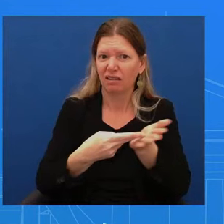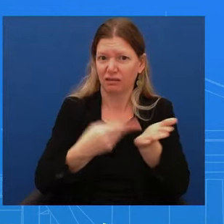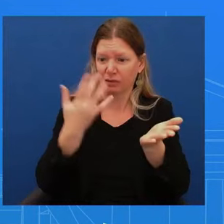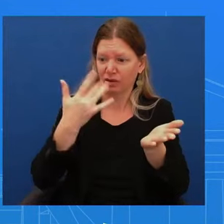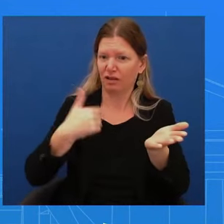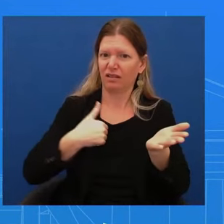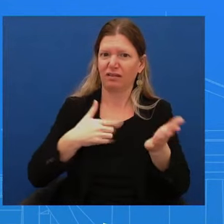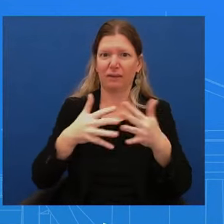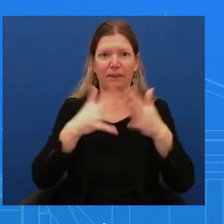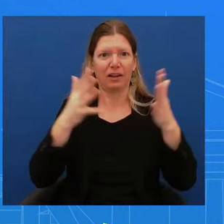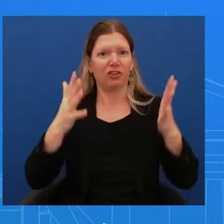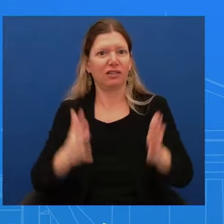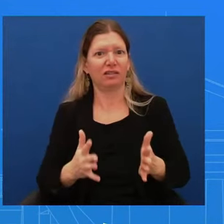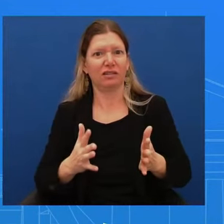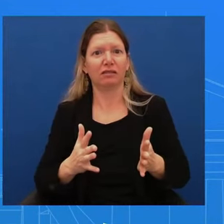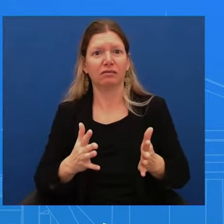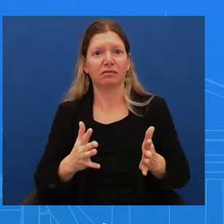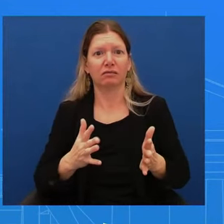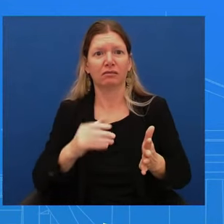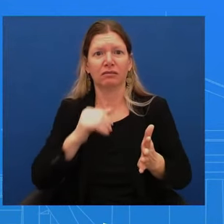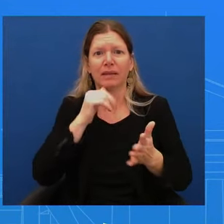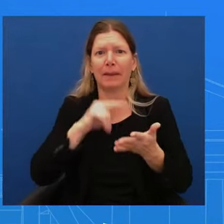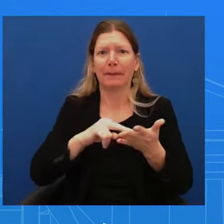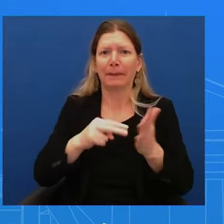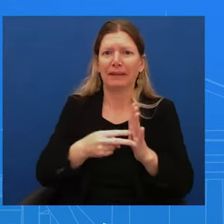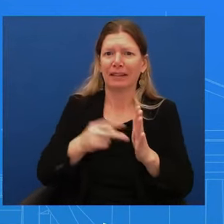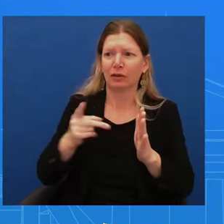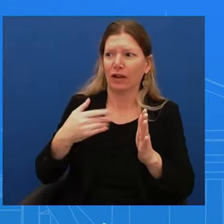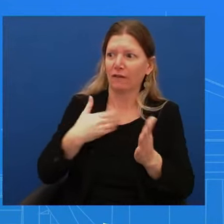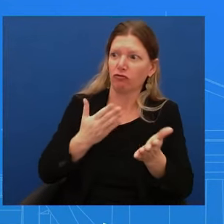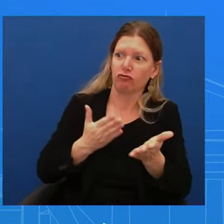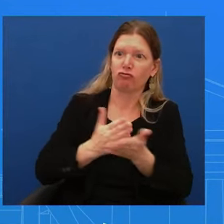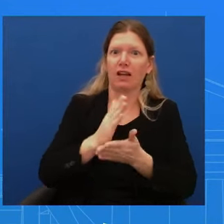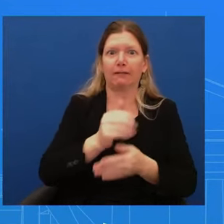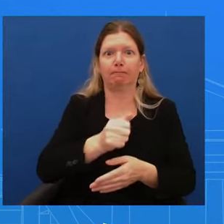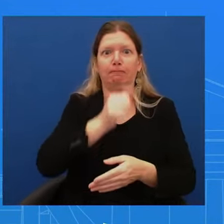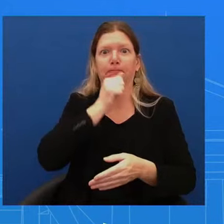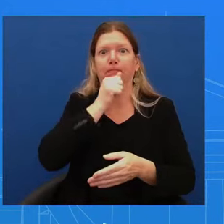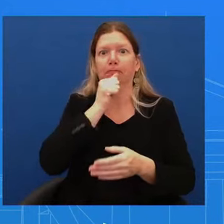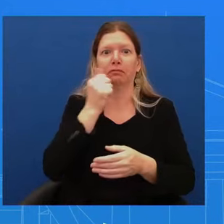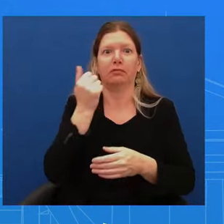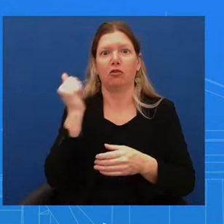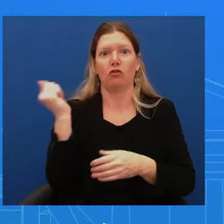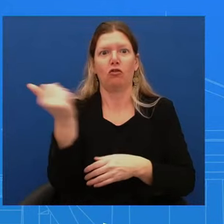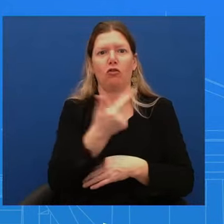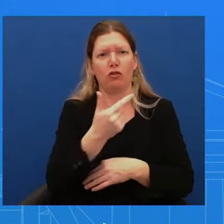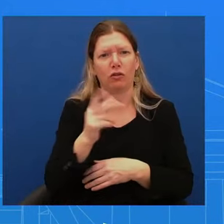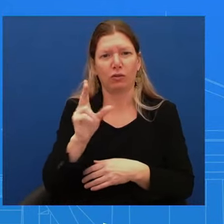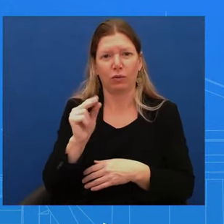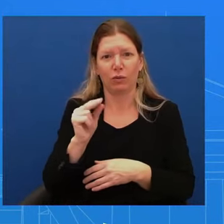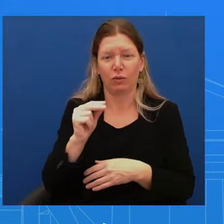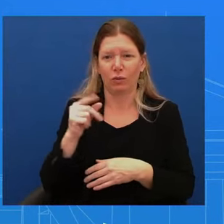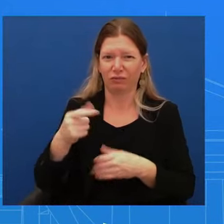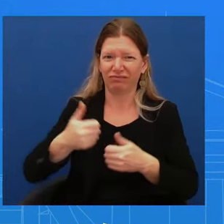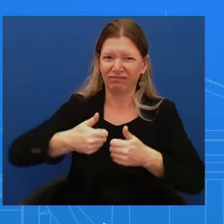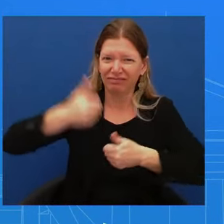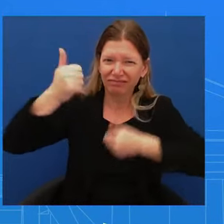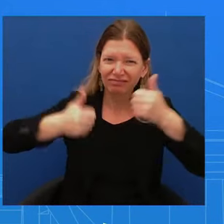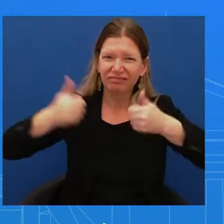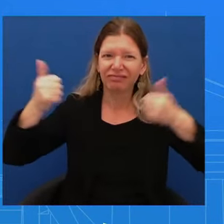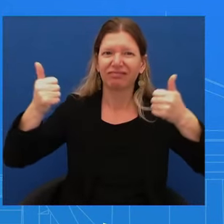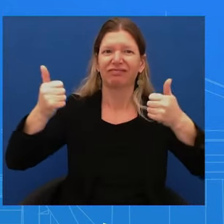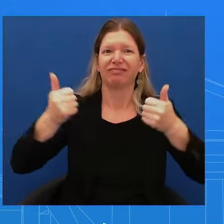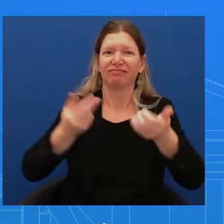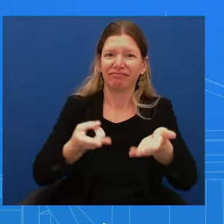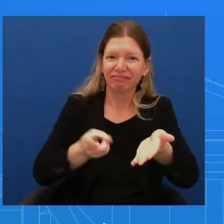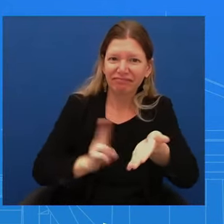cabinet official, as a Senate confirmed official in the administration, everybody, when they sign up for that and raise their right hand, they know that, you know,